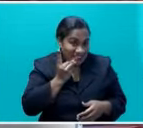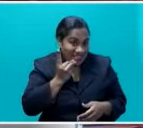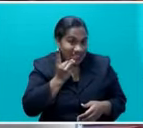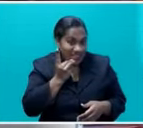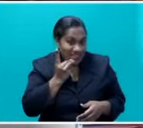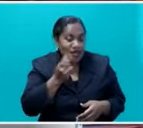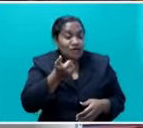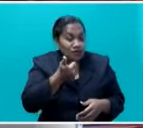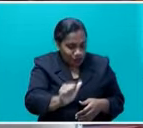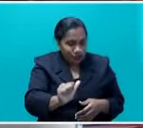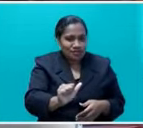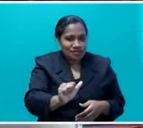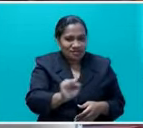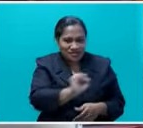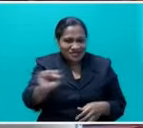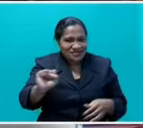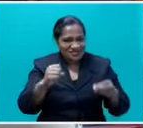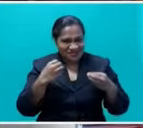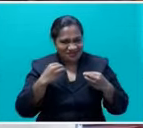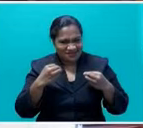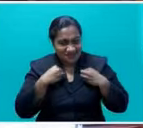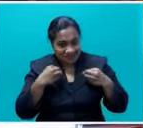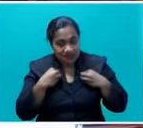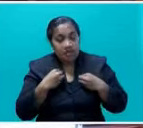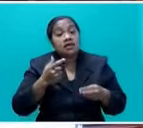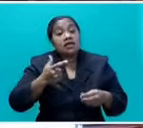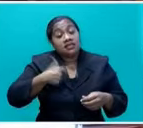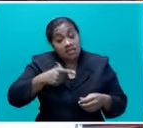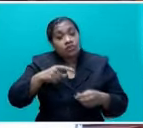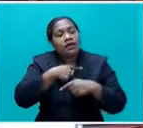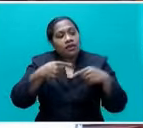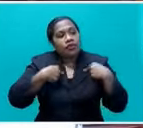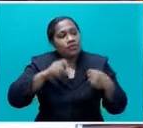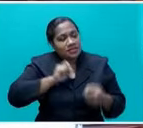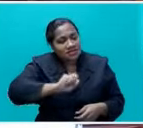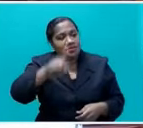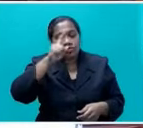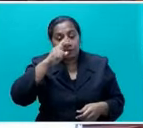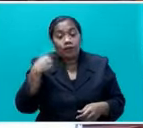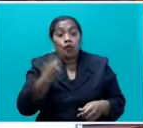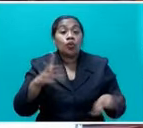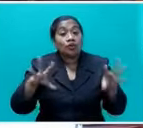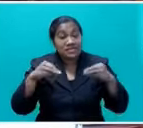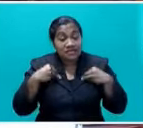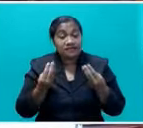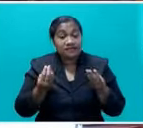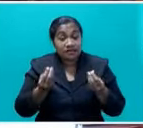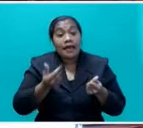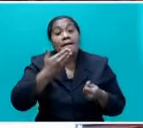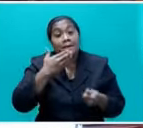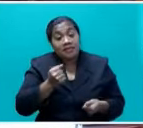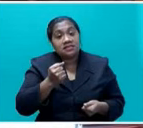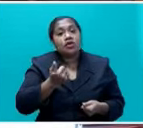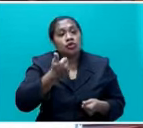for the use of those facilities. This is why we have repeatedly sent to the people who have actually received these funds, please go and use